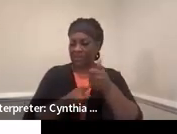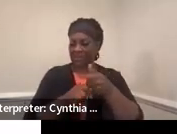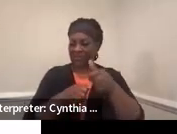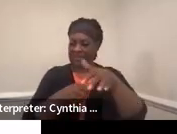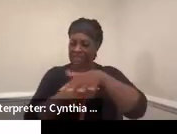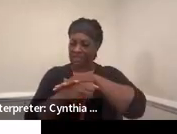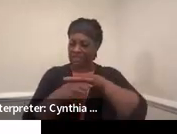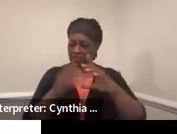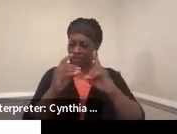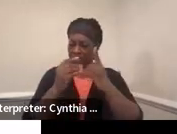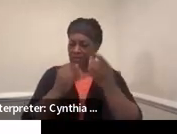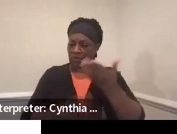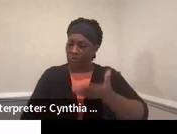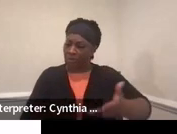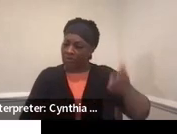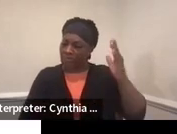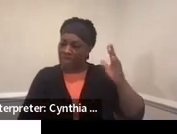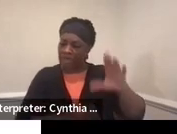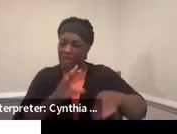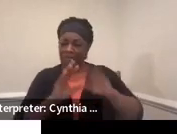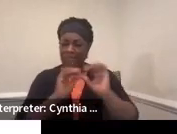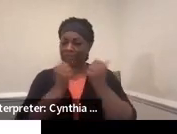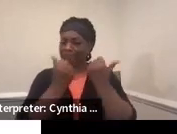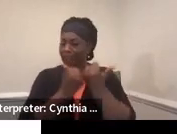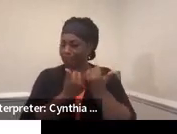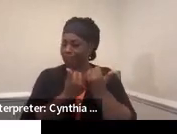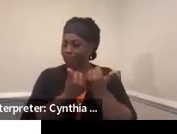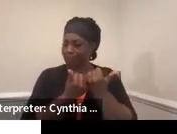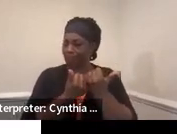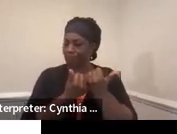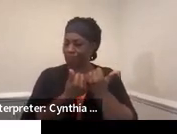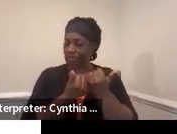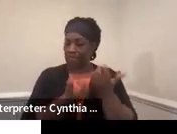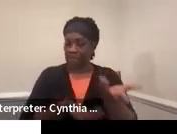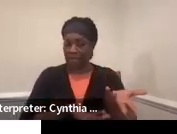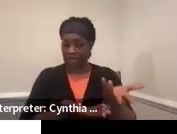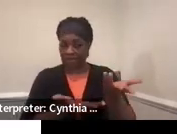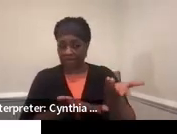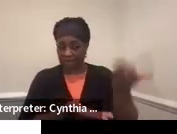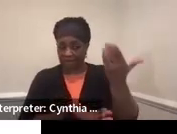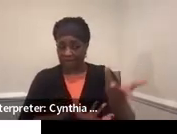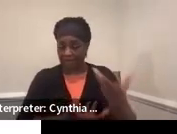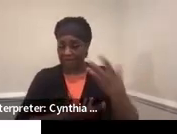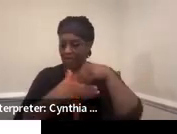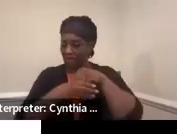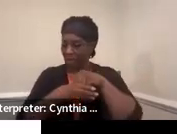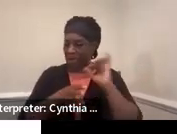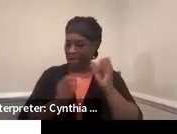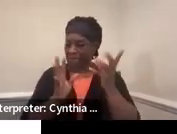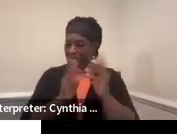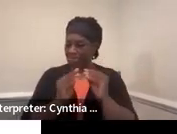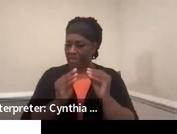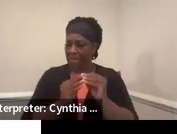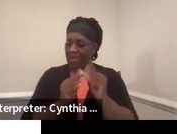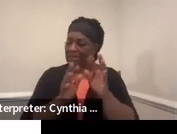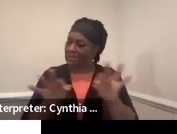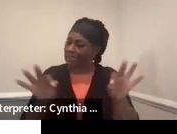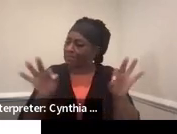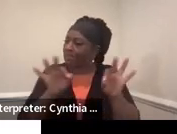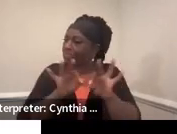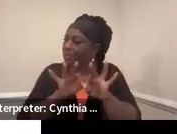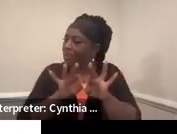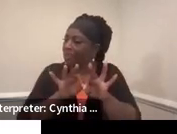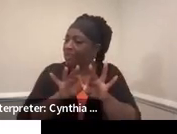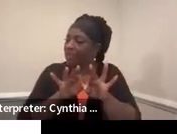you are inviting an outside agency to an IEP meeting with transition as discussed, you need to make sure that you